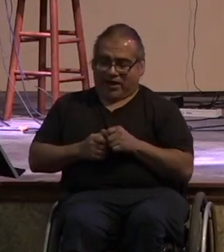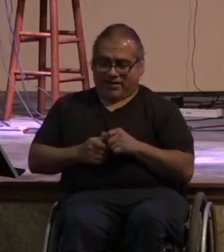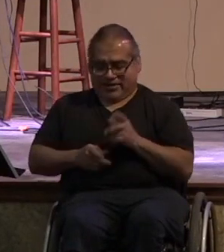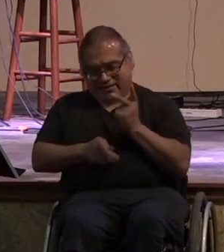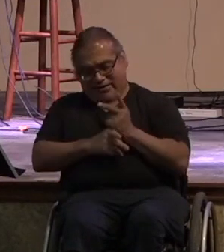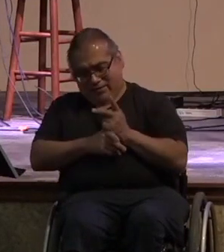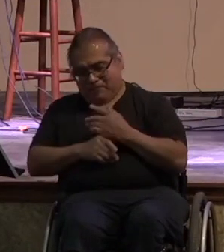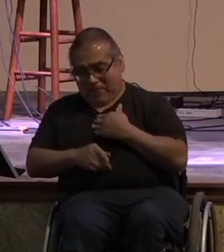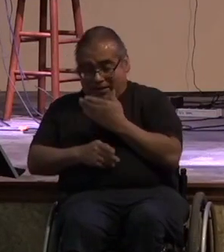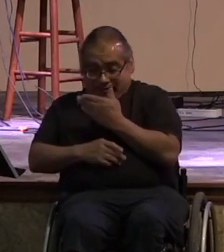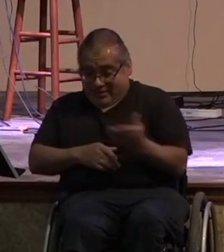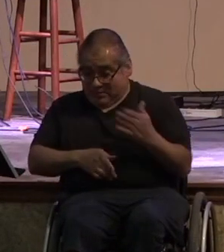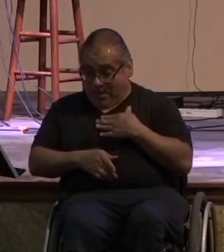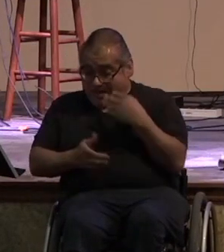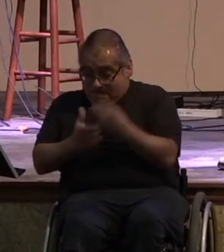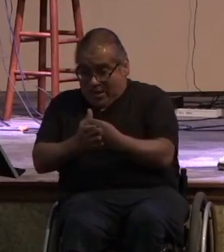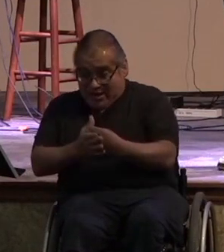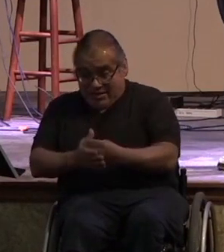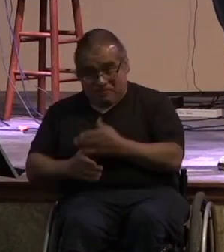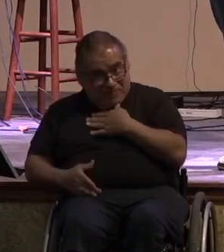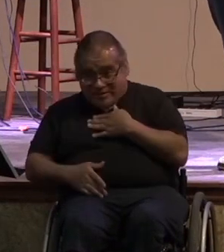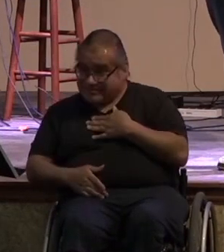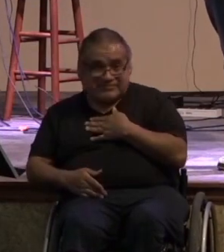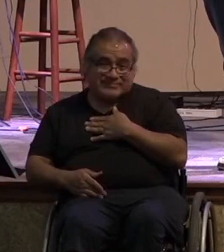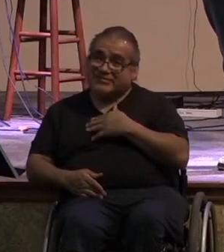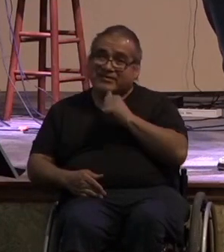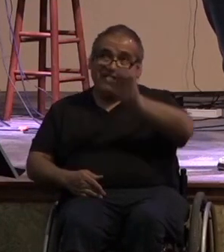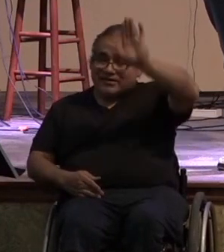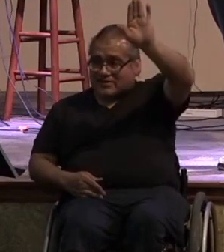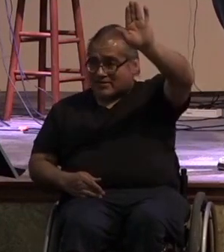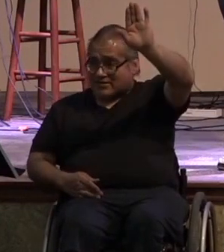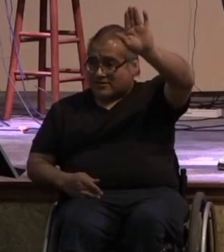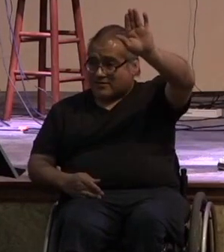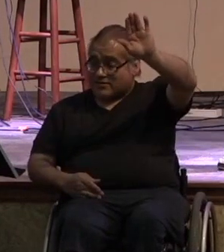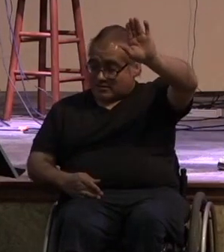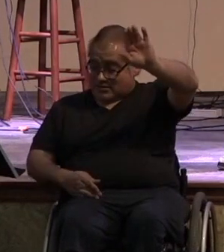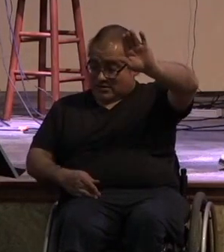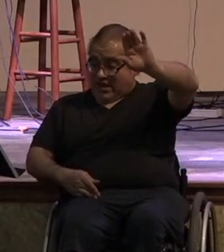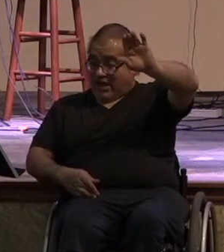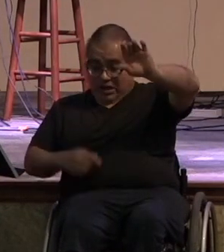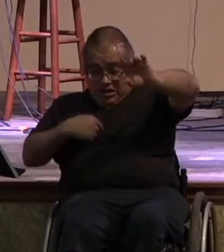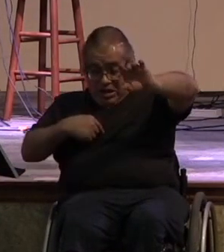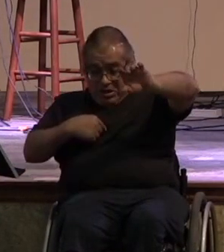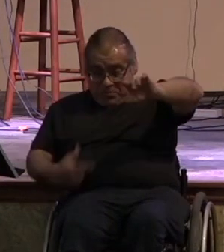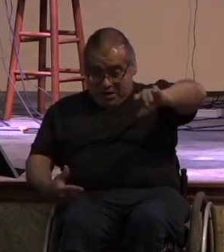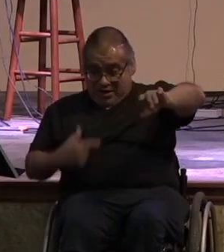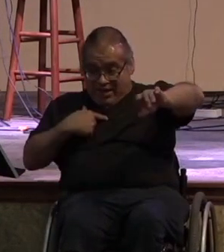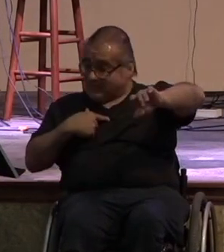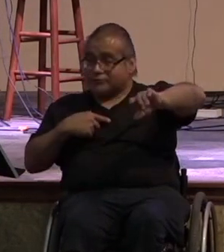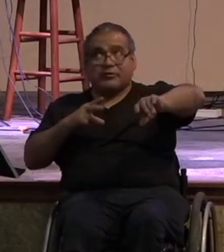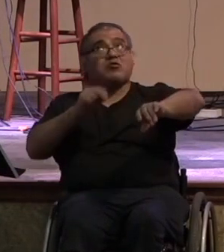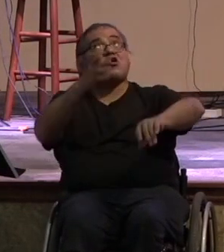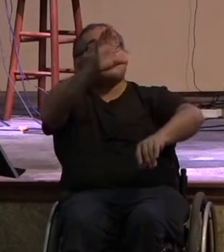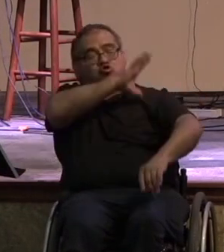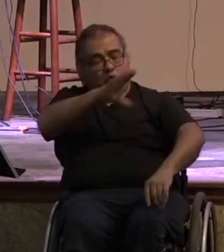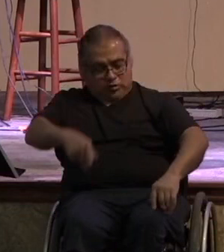and by proxy my money as my own if it's not i who live right if it's christ who lives